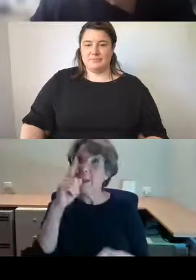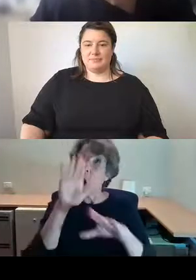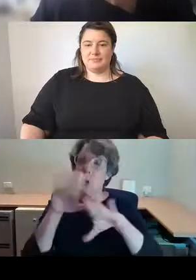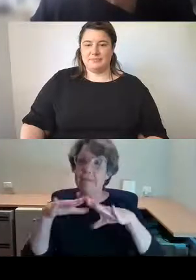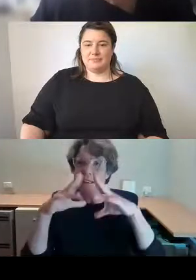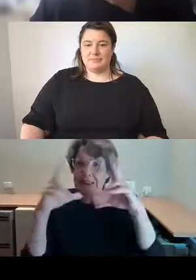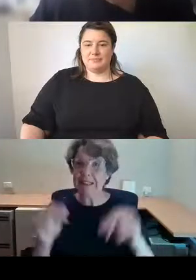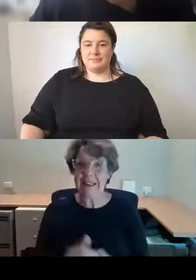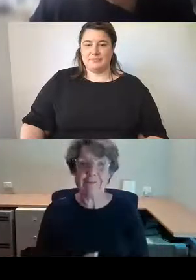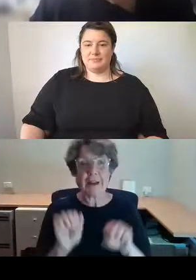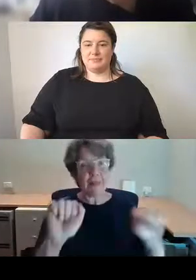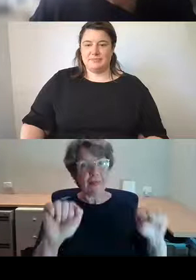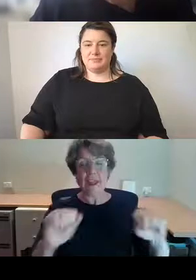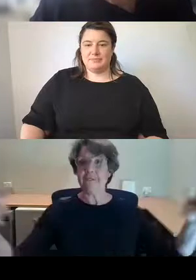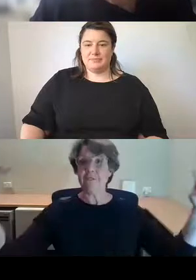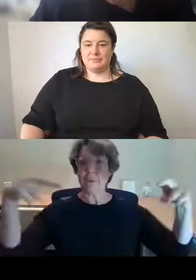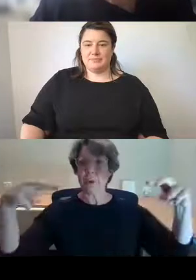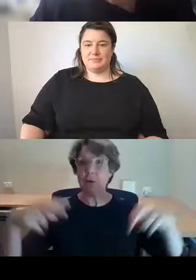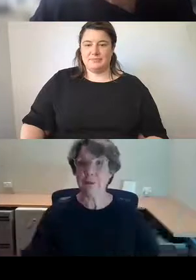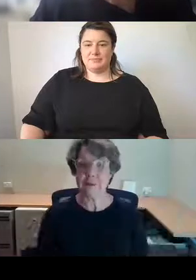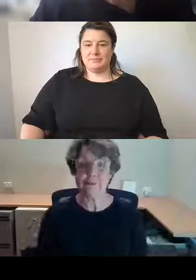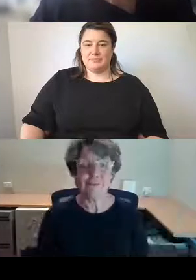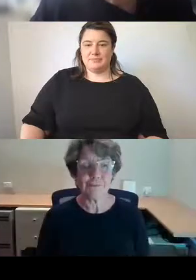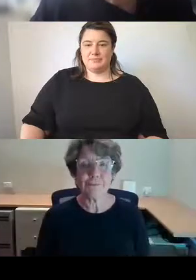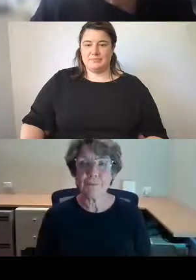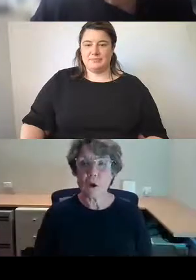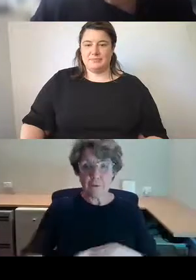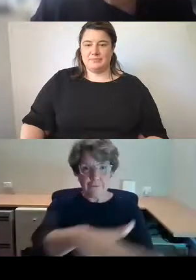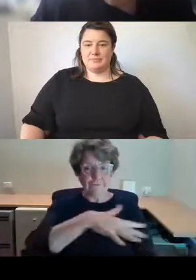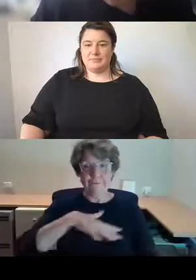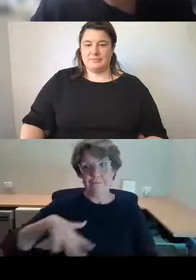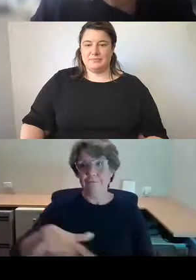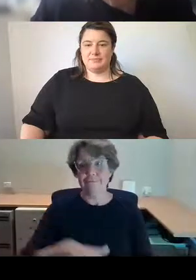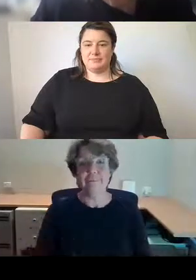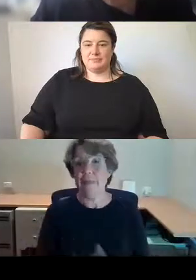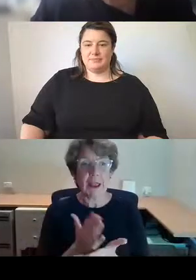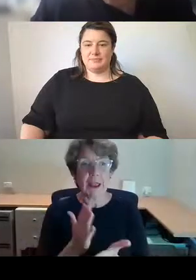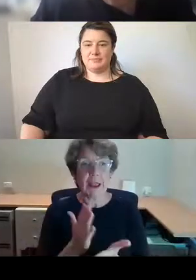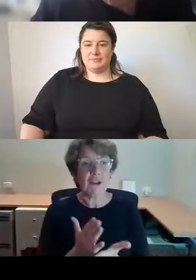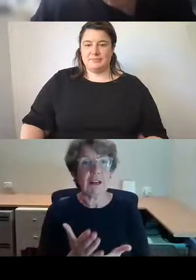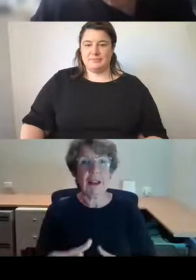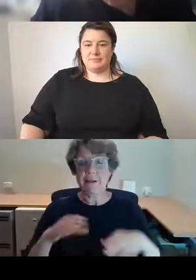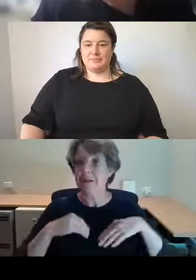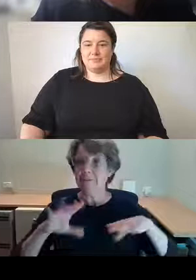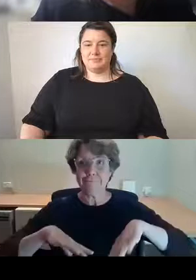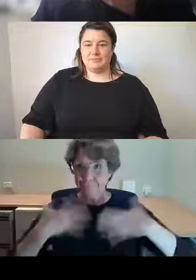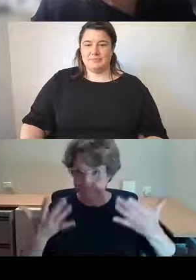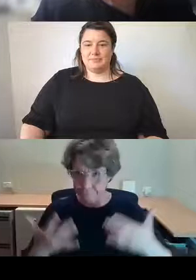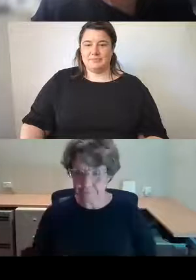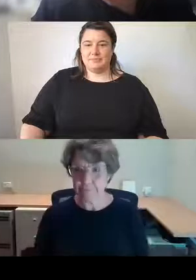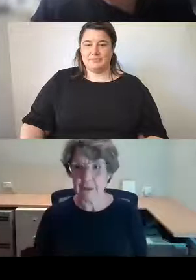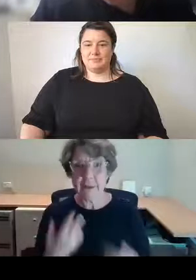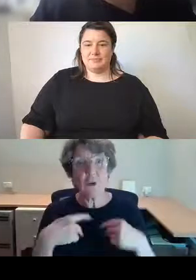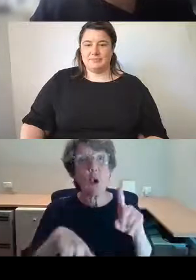views of the landscape that we take for granted. So when you look up in Sydney, you can quite often see birds